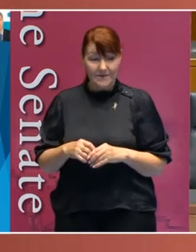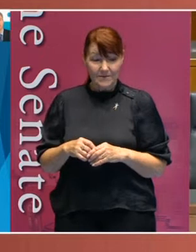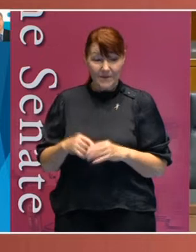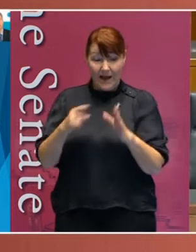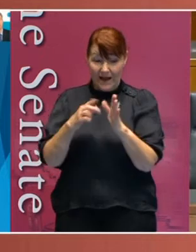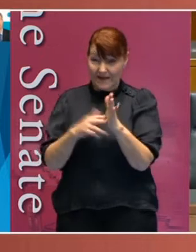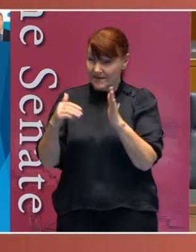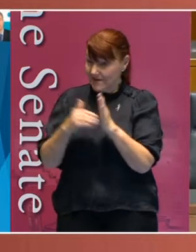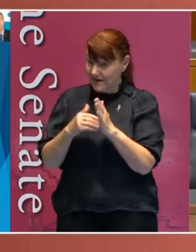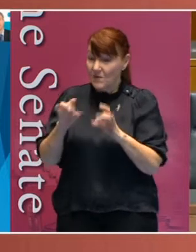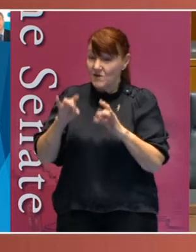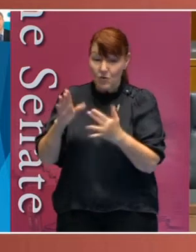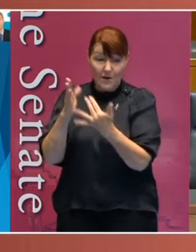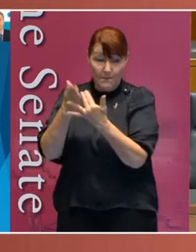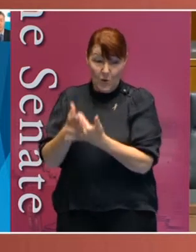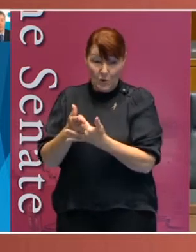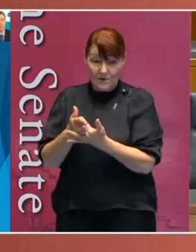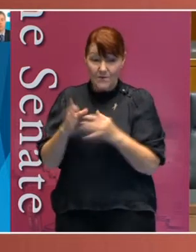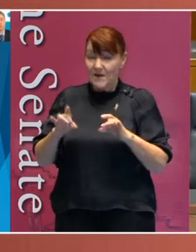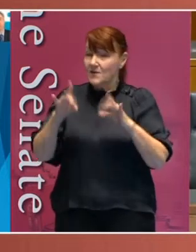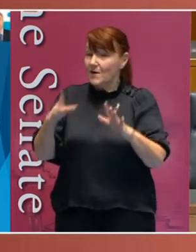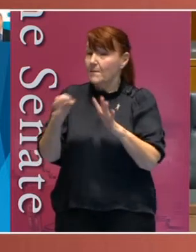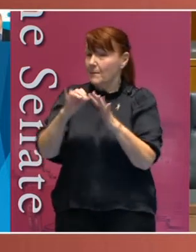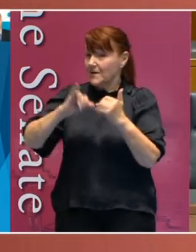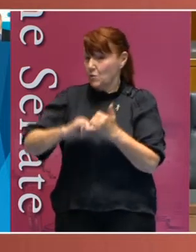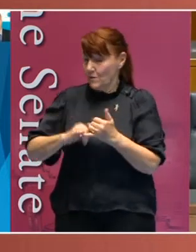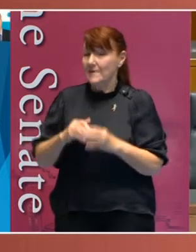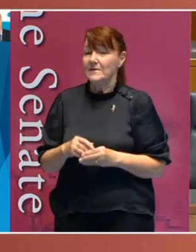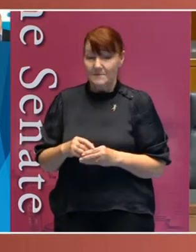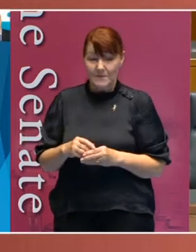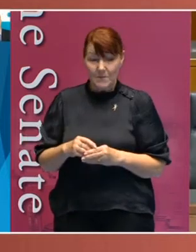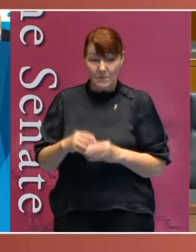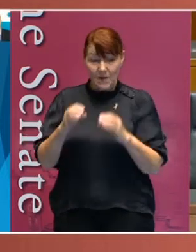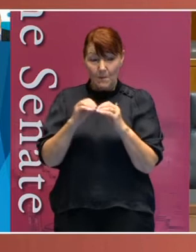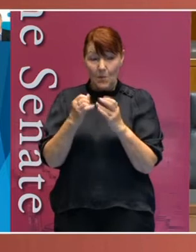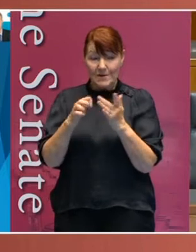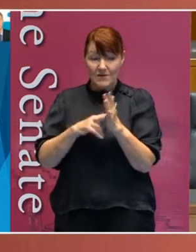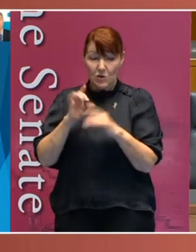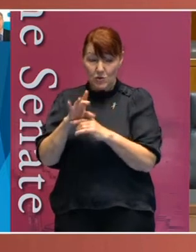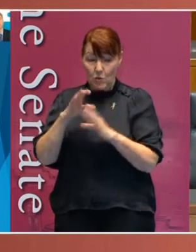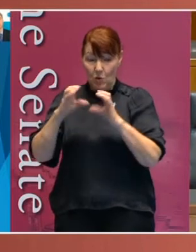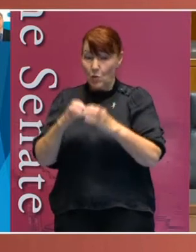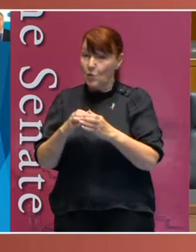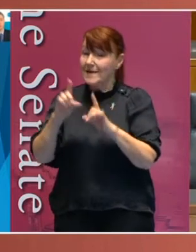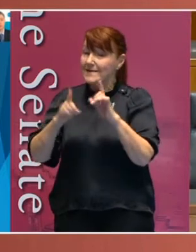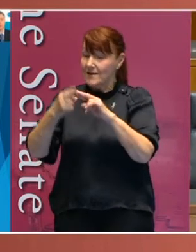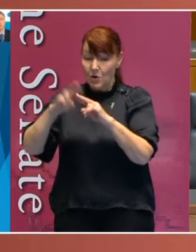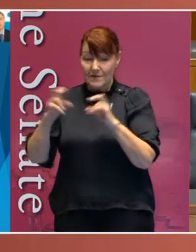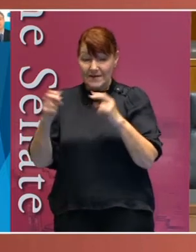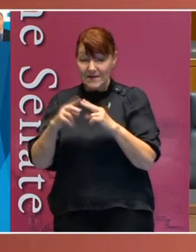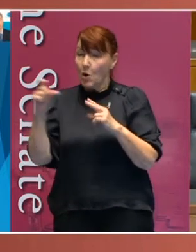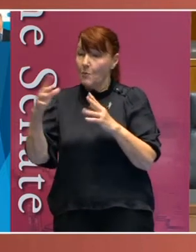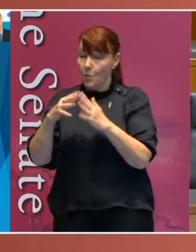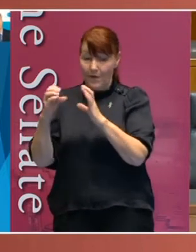ANZ, Australia Post, the Australian Public Service, the Boston Consulting Group, the City of Sydney, Commonwealth